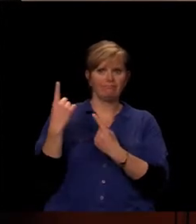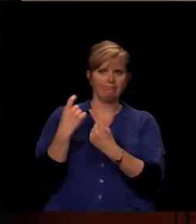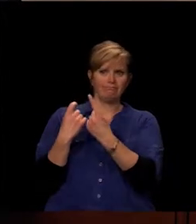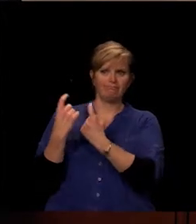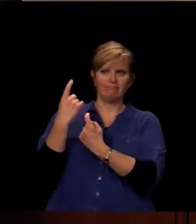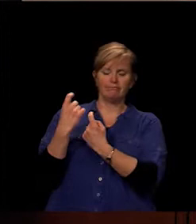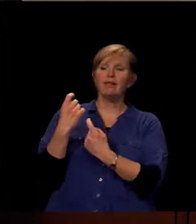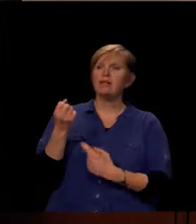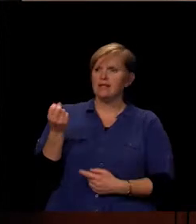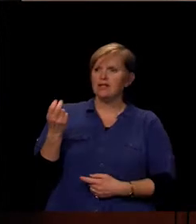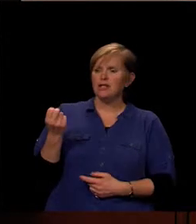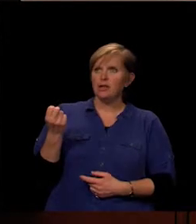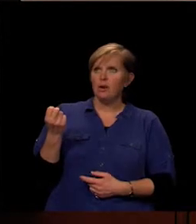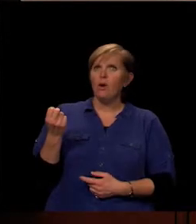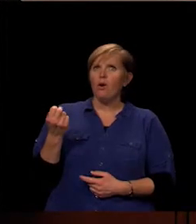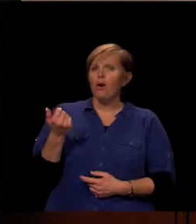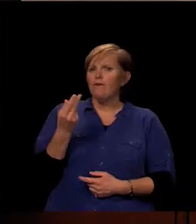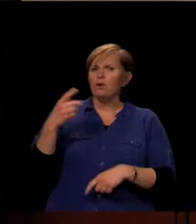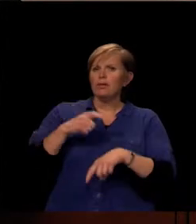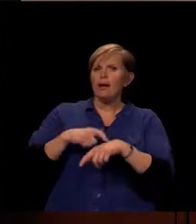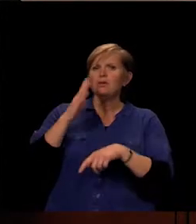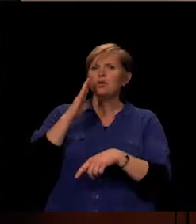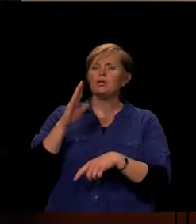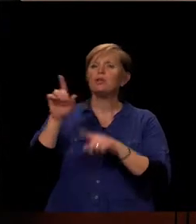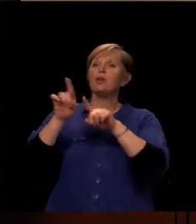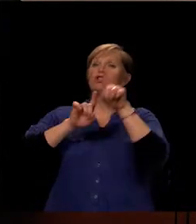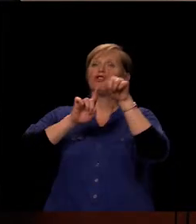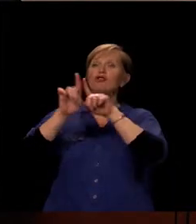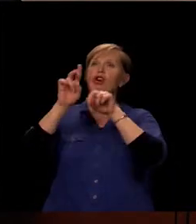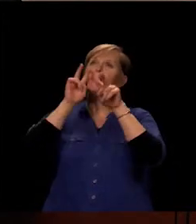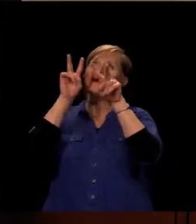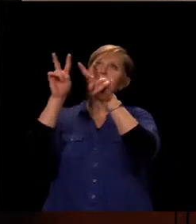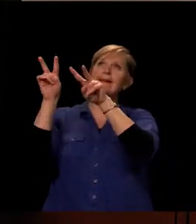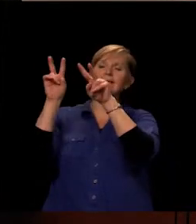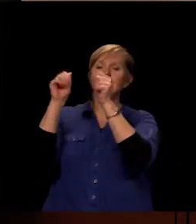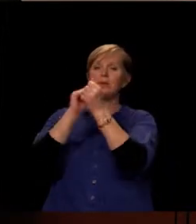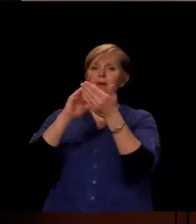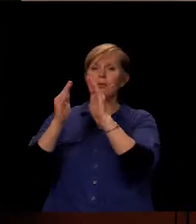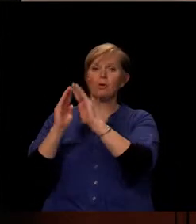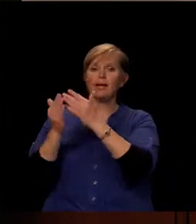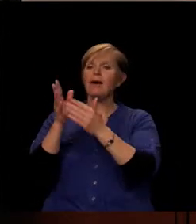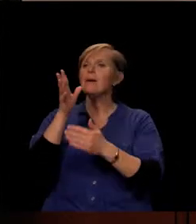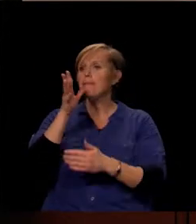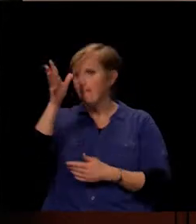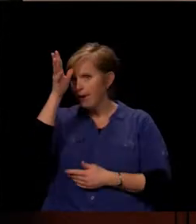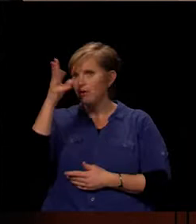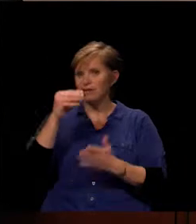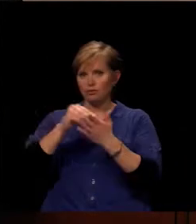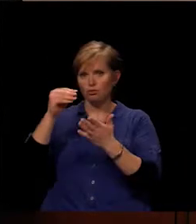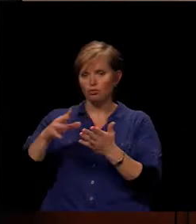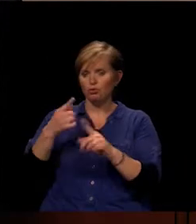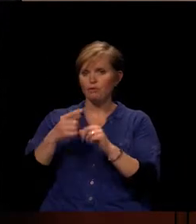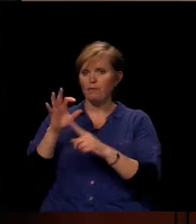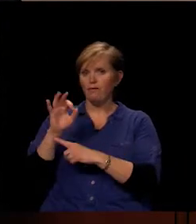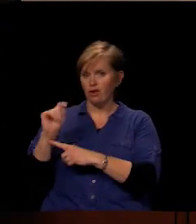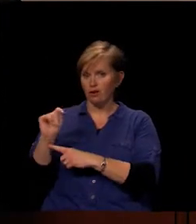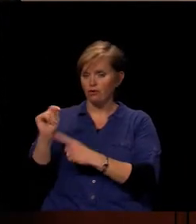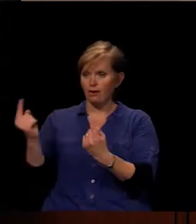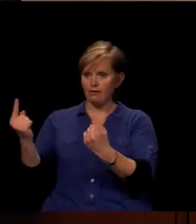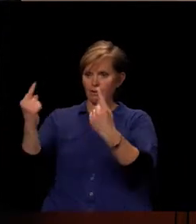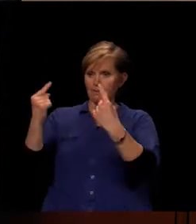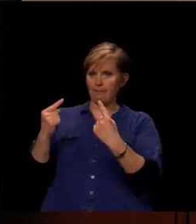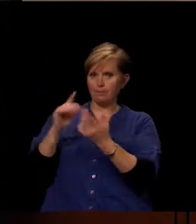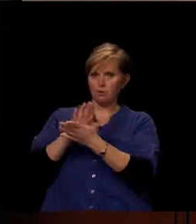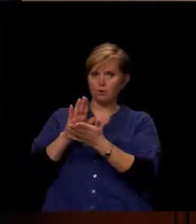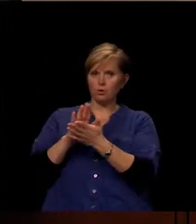She, a couple of times a year, does stargazing with the community, brings the parents up and the students from Frontier Trail, and they meet out on the lawn